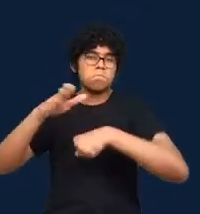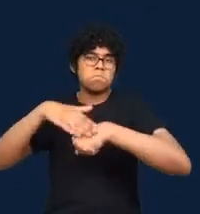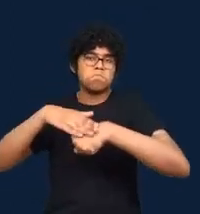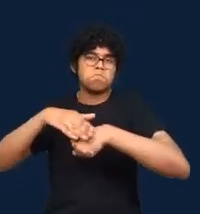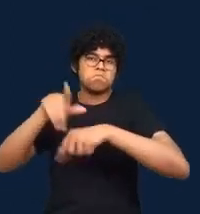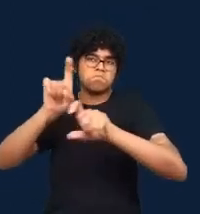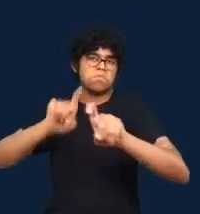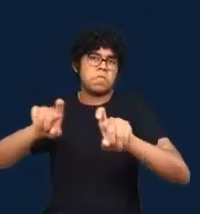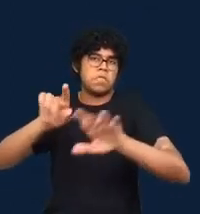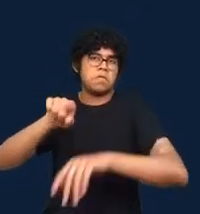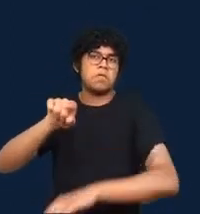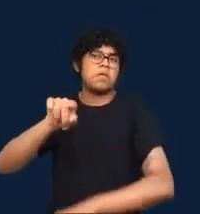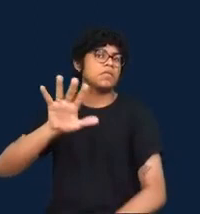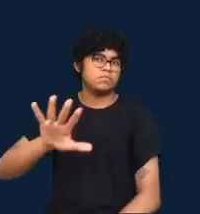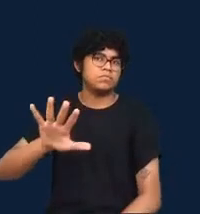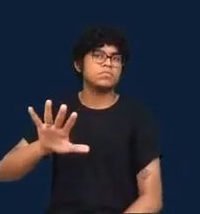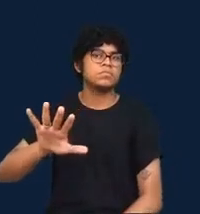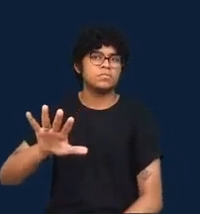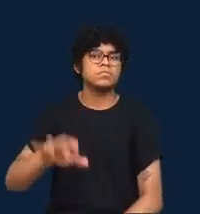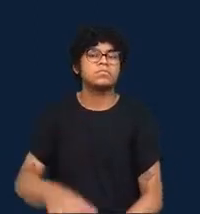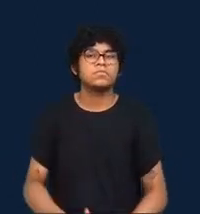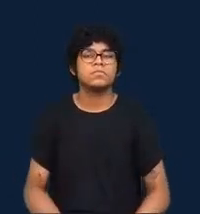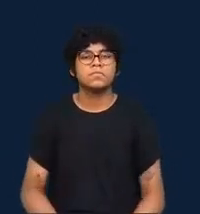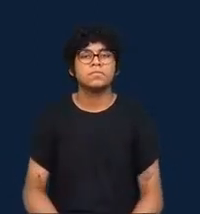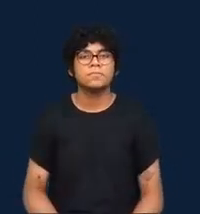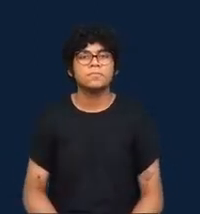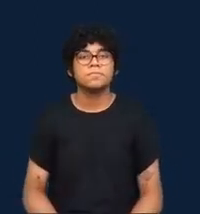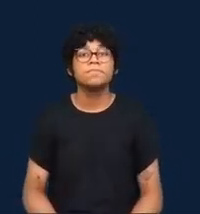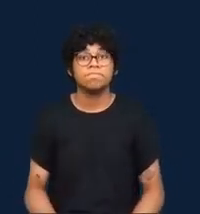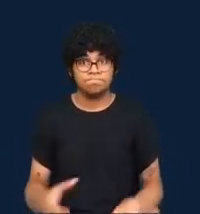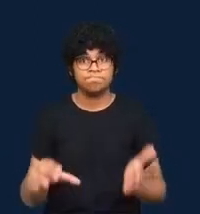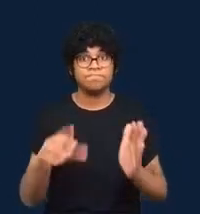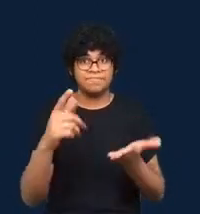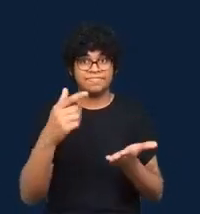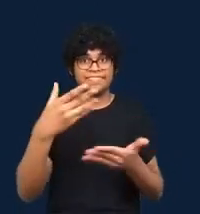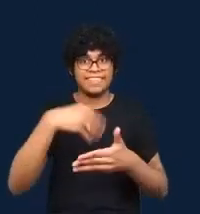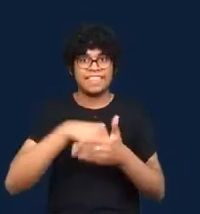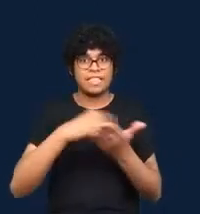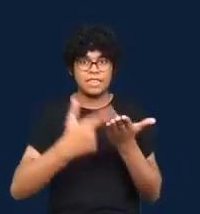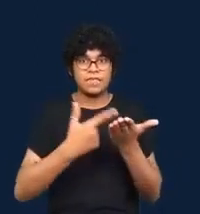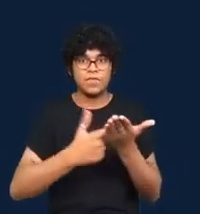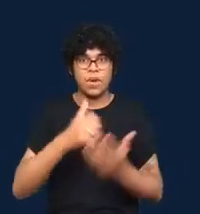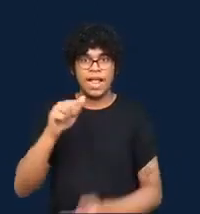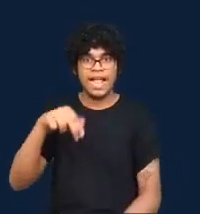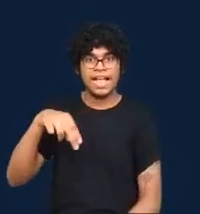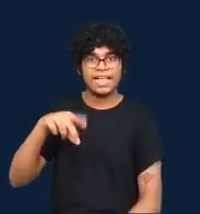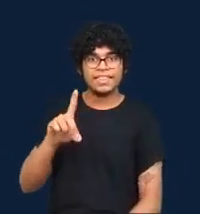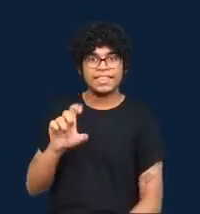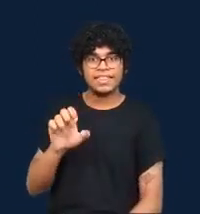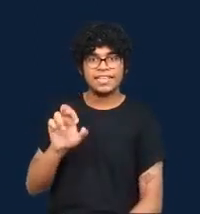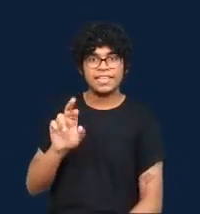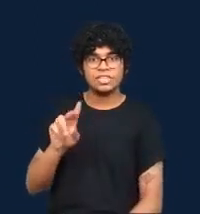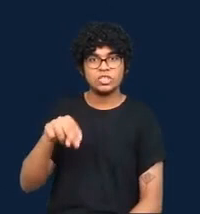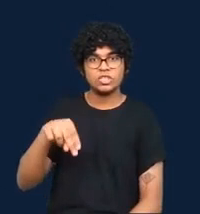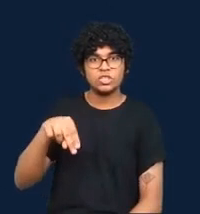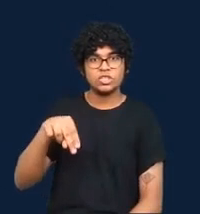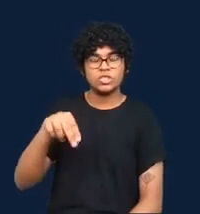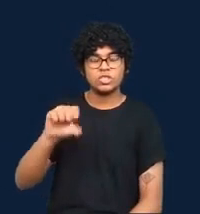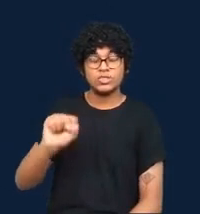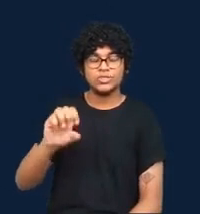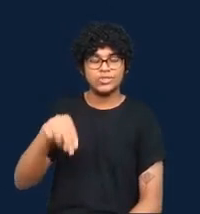And in his chapter, Anderson provides a genealogy of data journalism in the United States